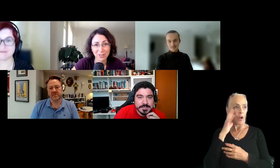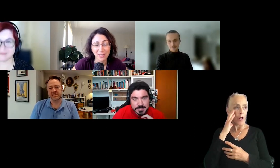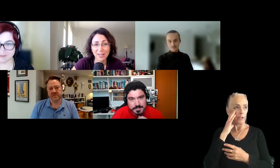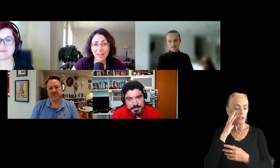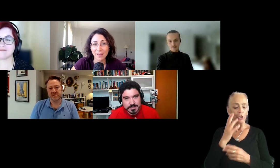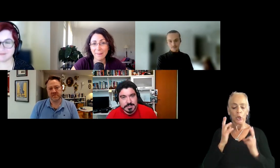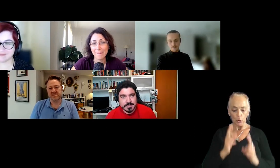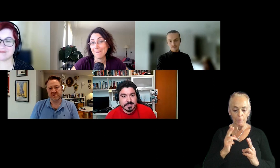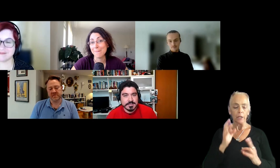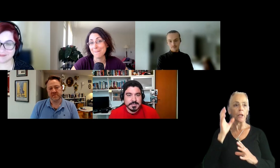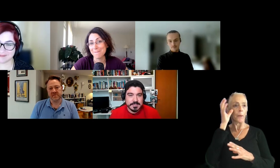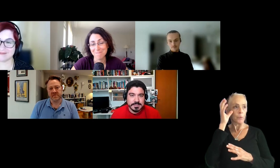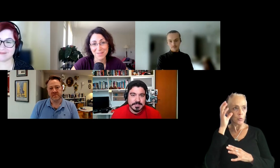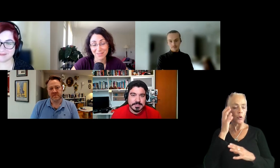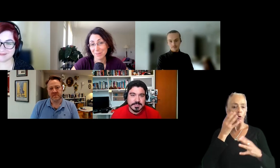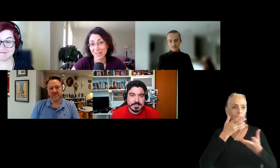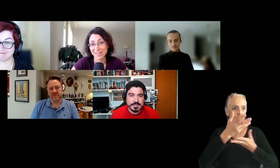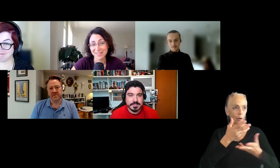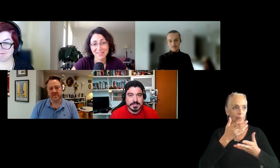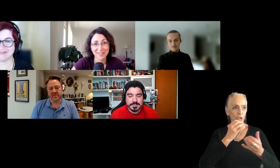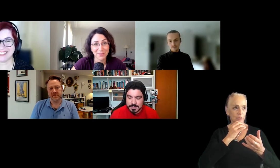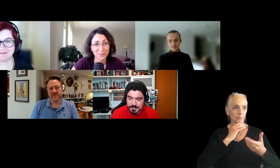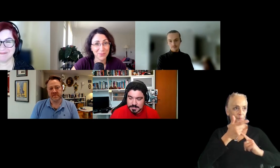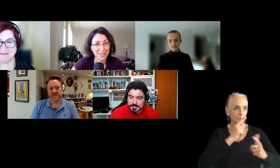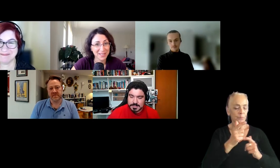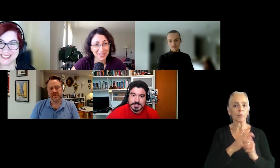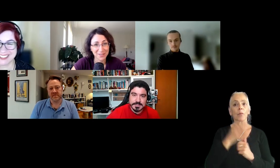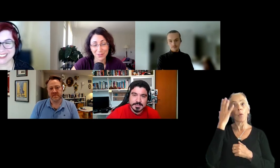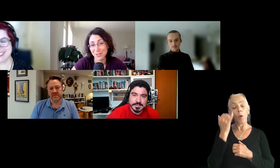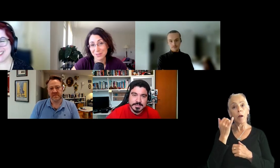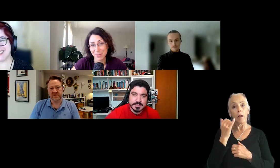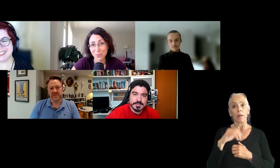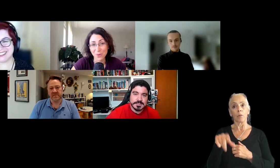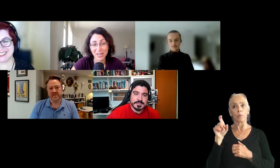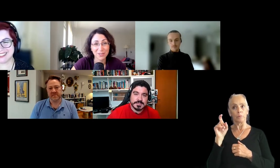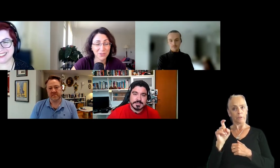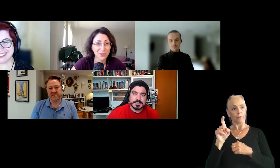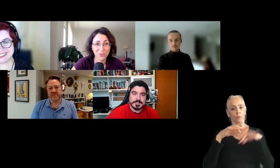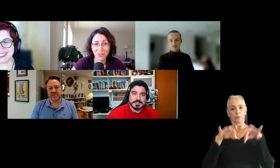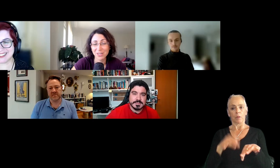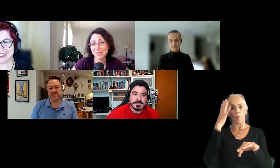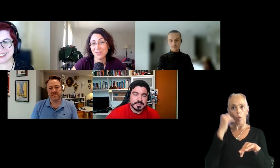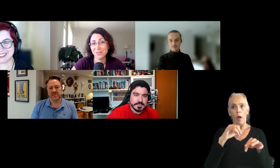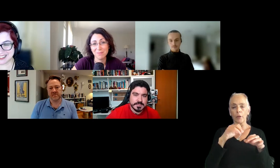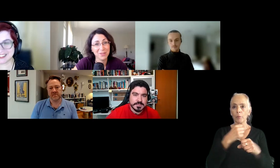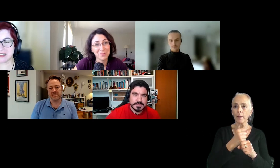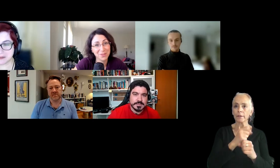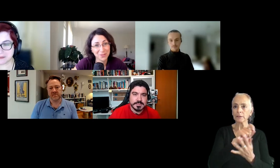specifically human computer interaction. Um, just because we need, you need to explain why you choose certain